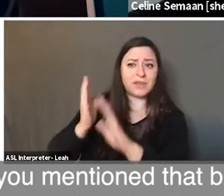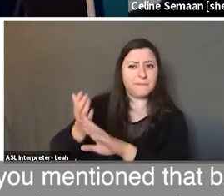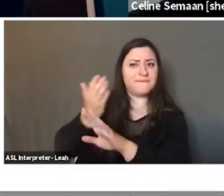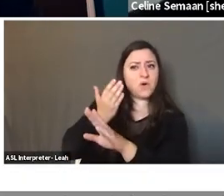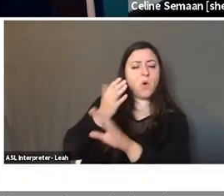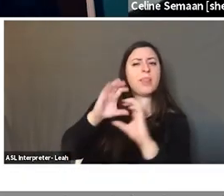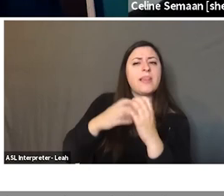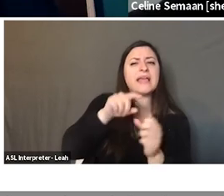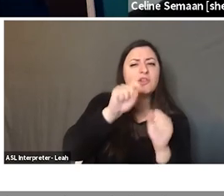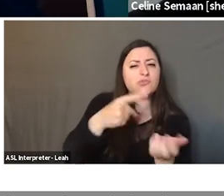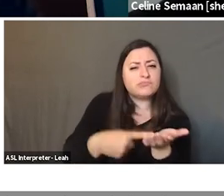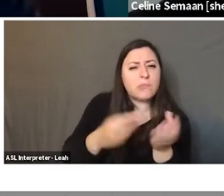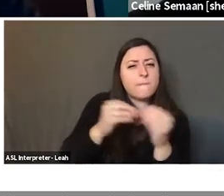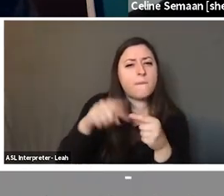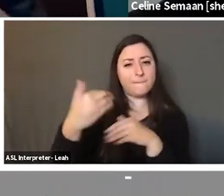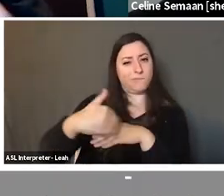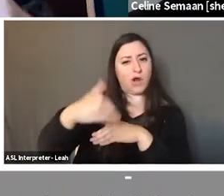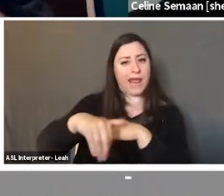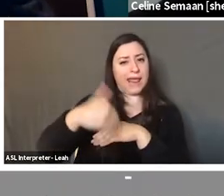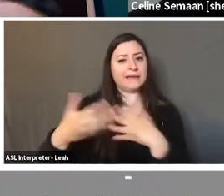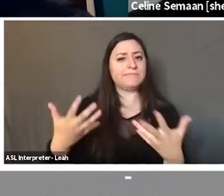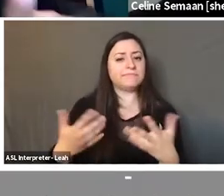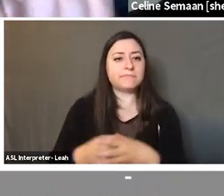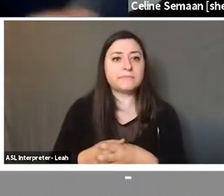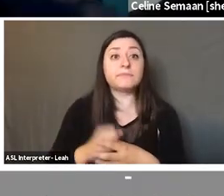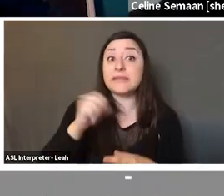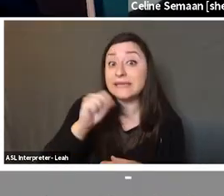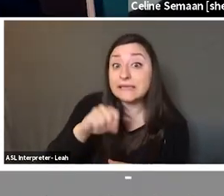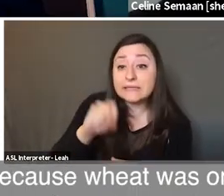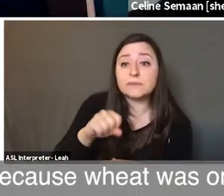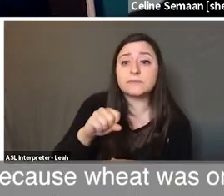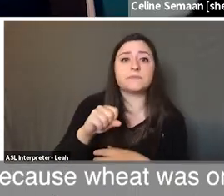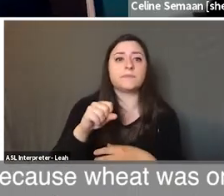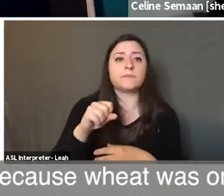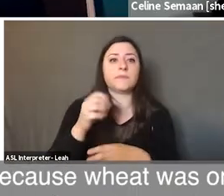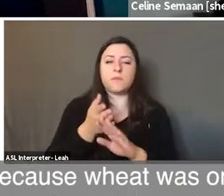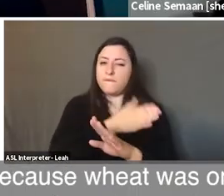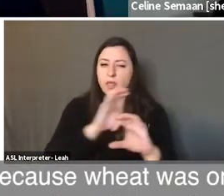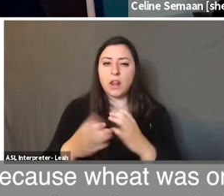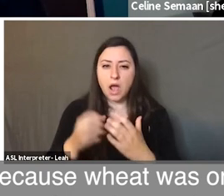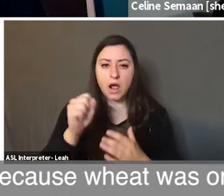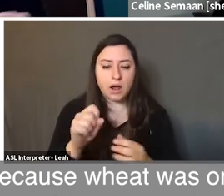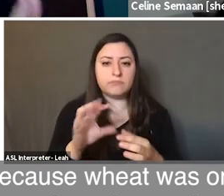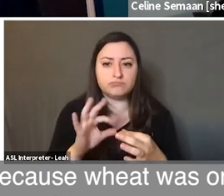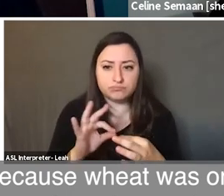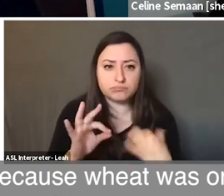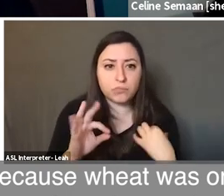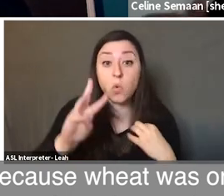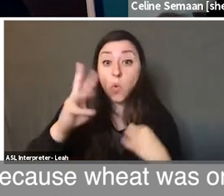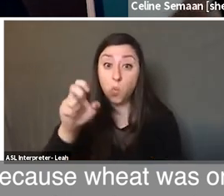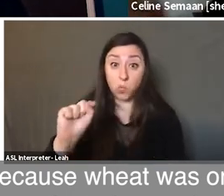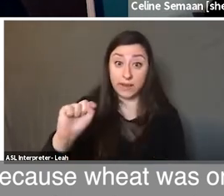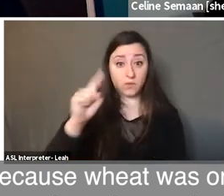just speak a little bit about bread and the bread. also mentioned briefly that in the class. because wheat was one of the